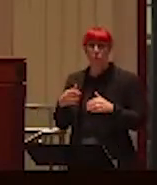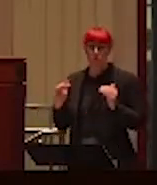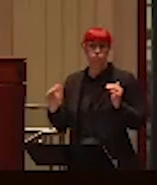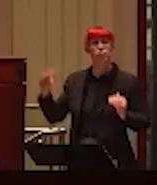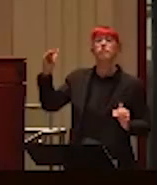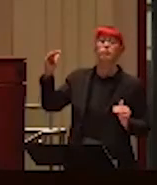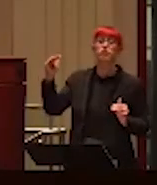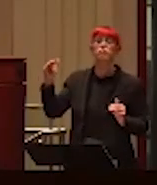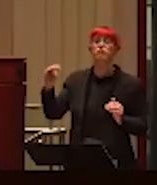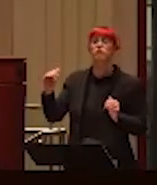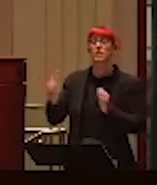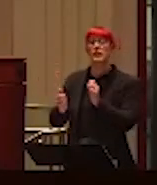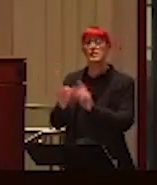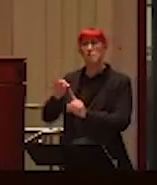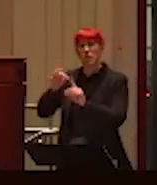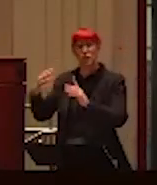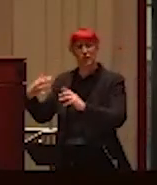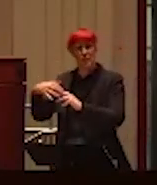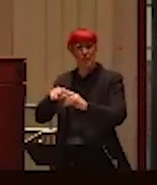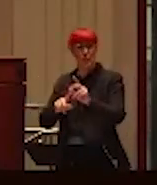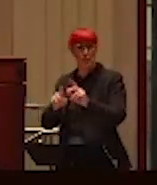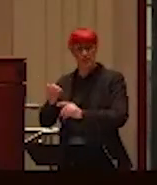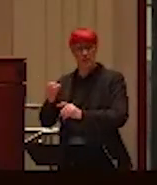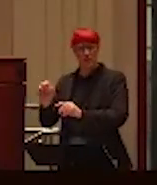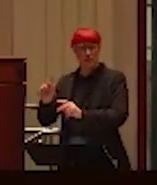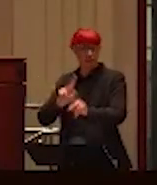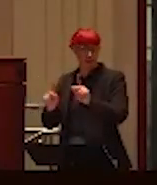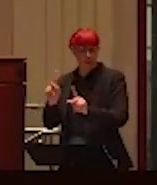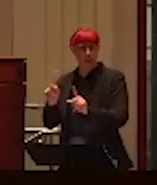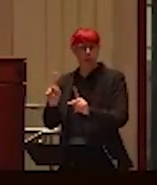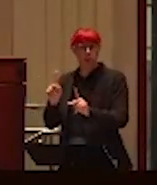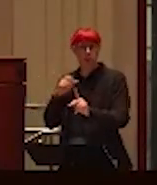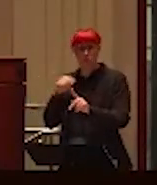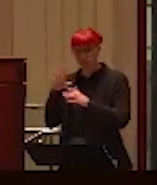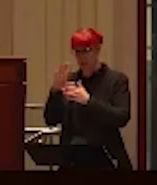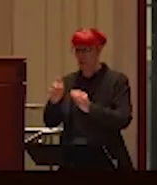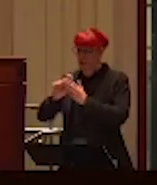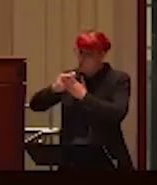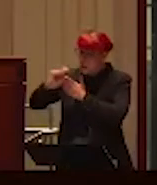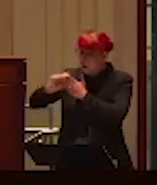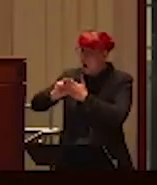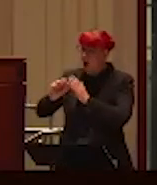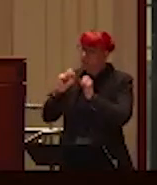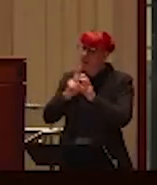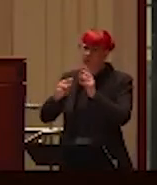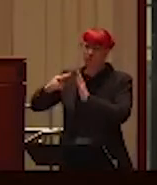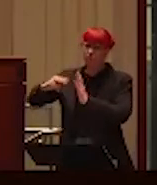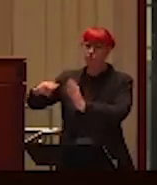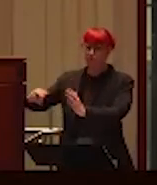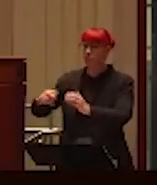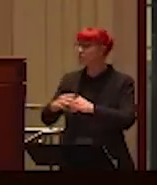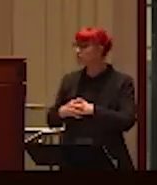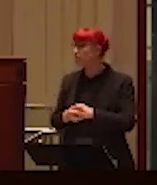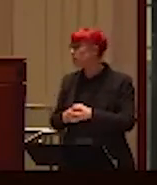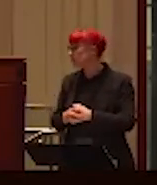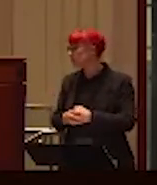Um, and these, when I write these stories, I get a lot of readers. But I do it kind of against my newsroom culture. There's not